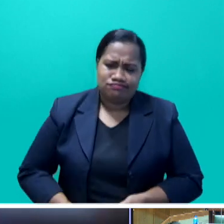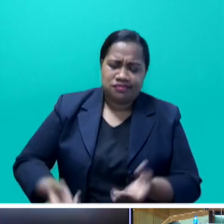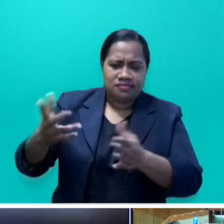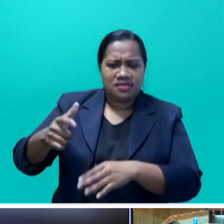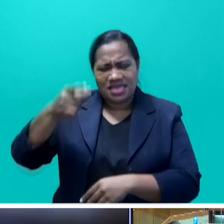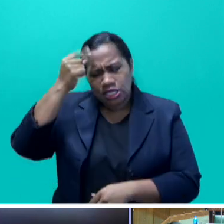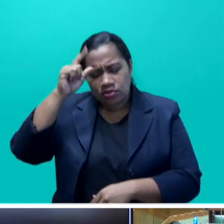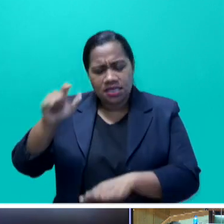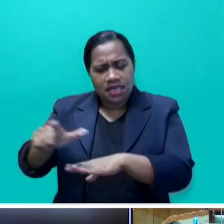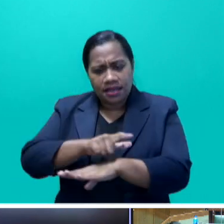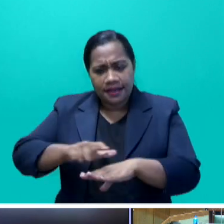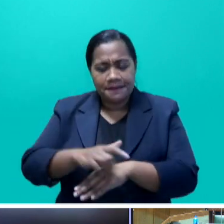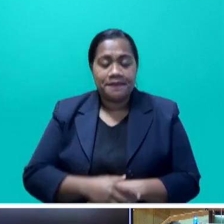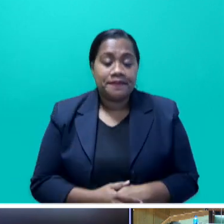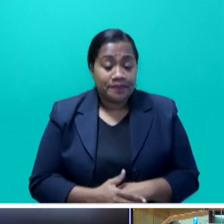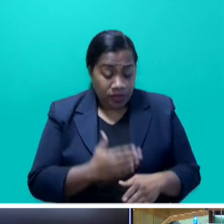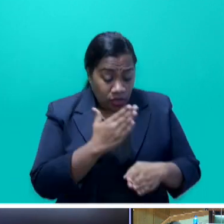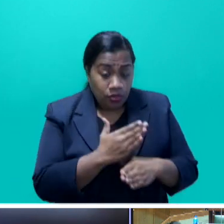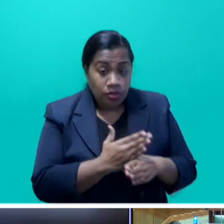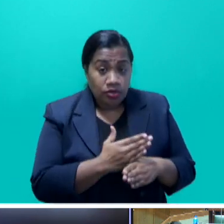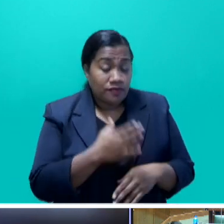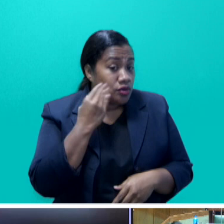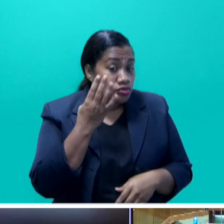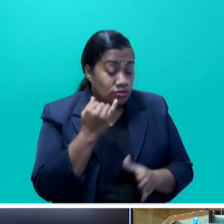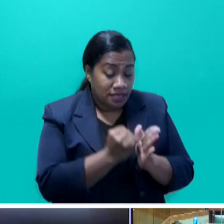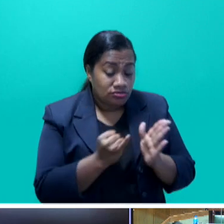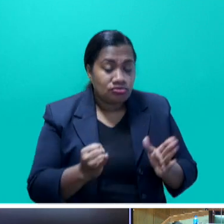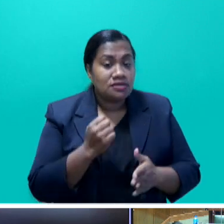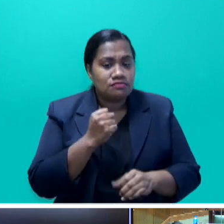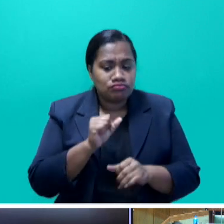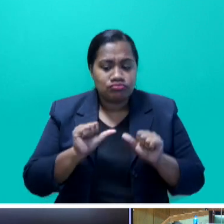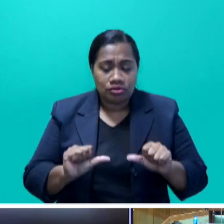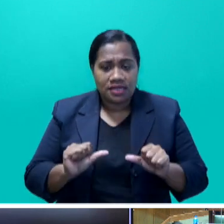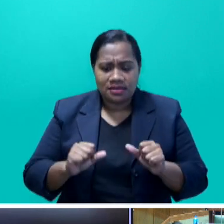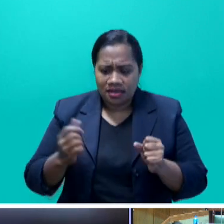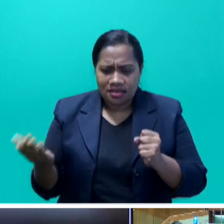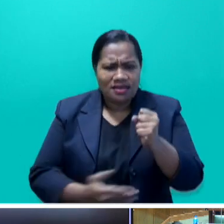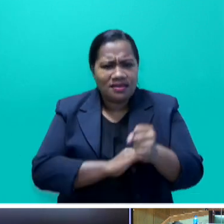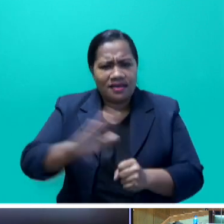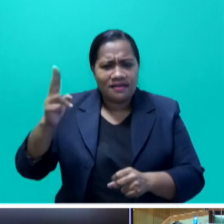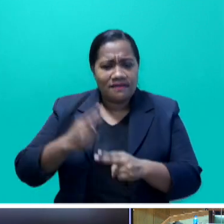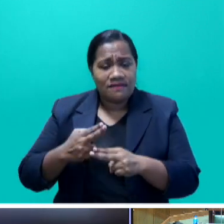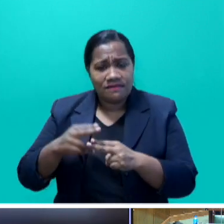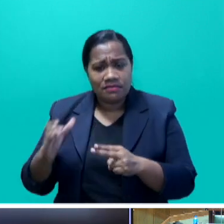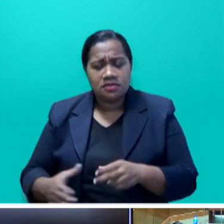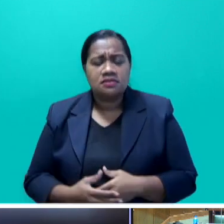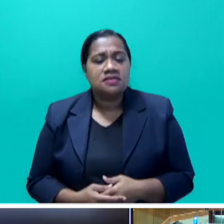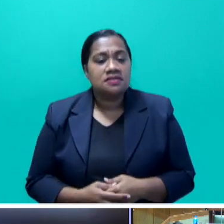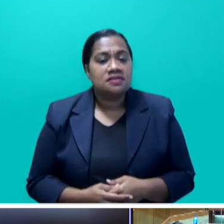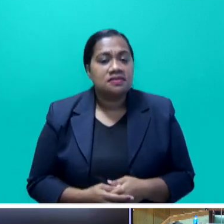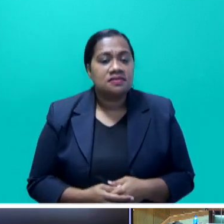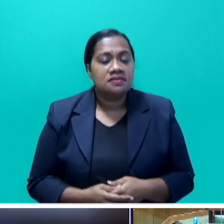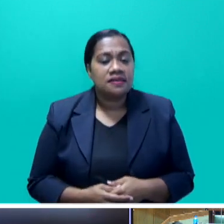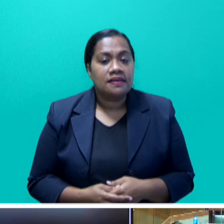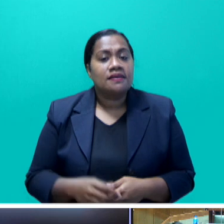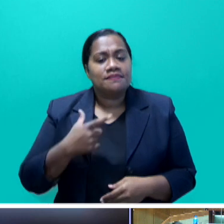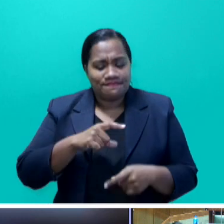Speaker, the work of the Ministry of the Sugar Industry has protected cane farmers from pandemic price swings for cane because we have